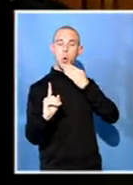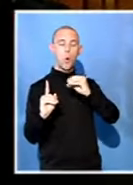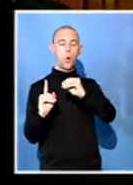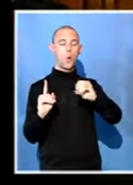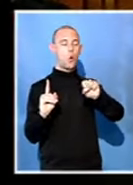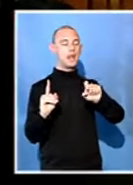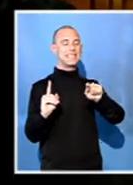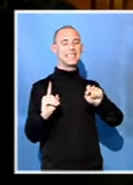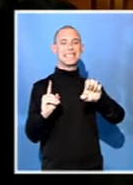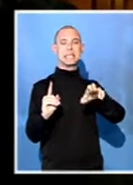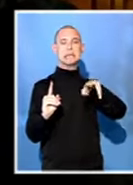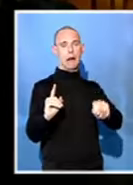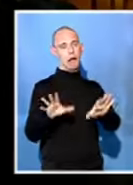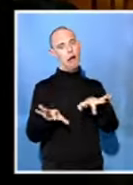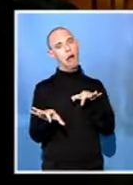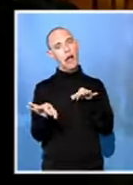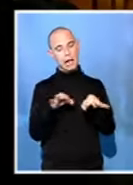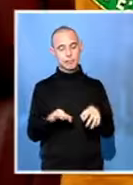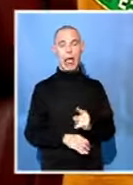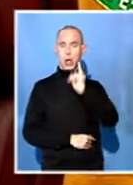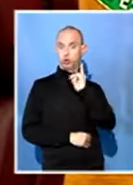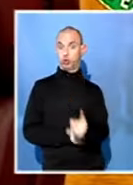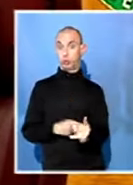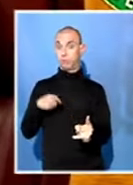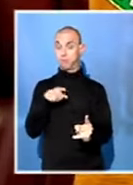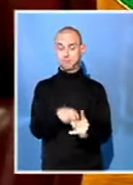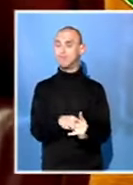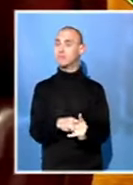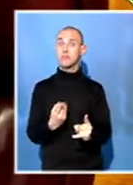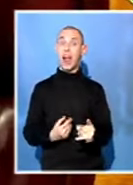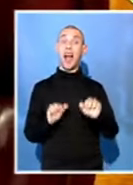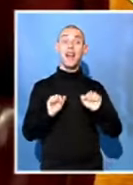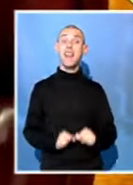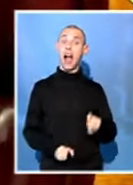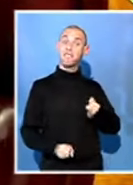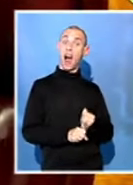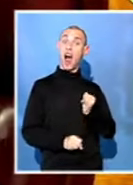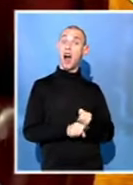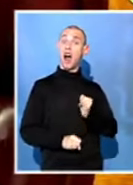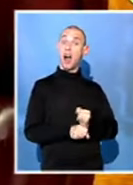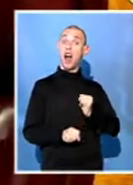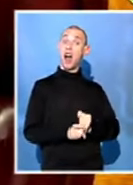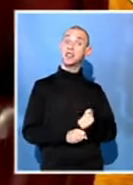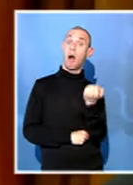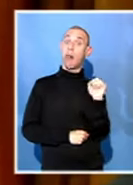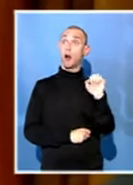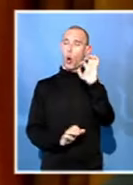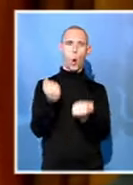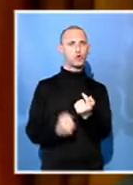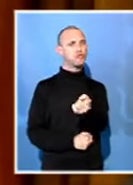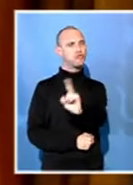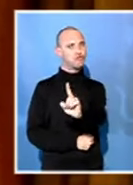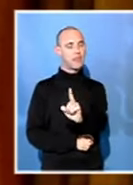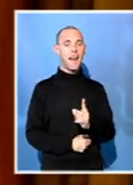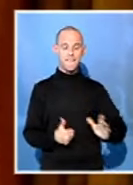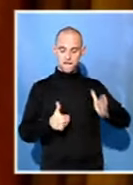sought legal intervention in his reasons for the application's dismissal. Judge Fritz Woesten asserts since the final decision is